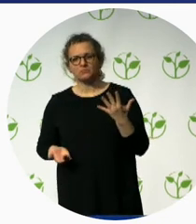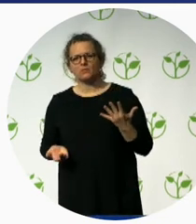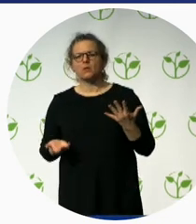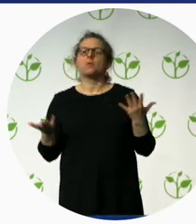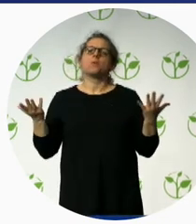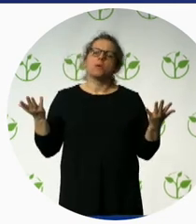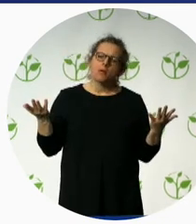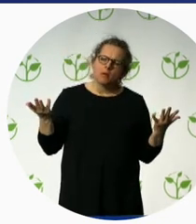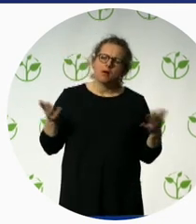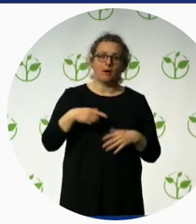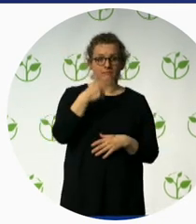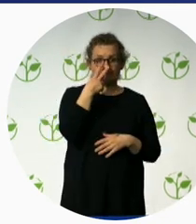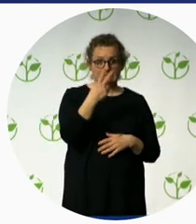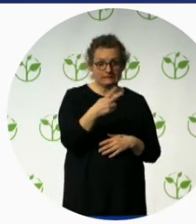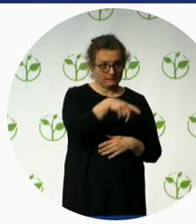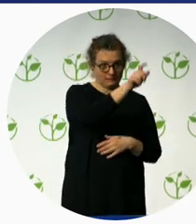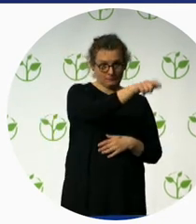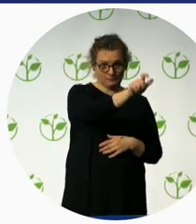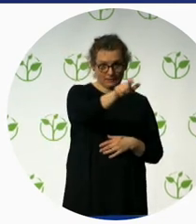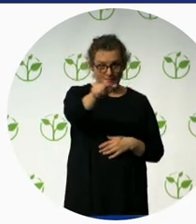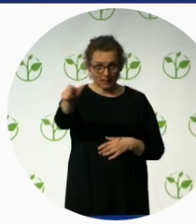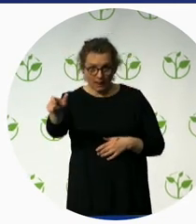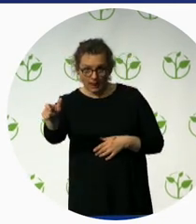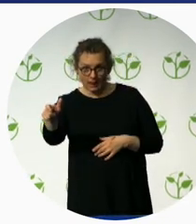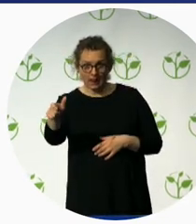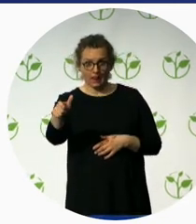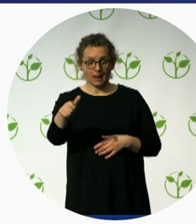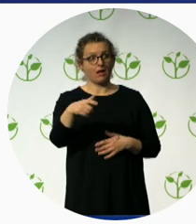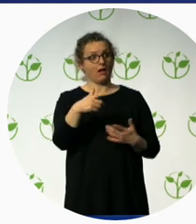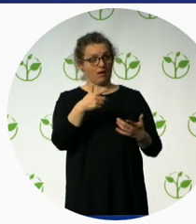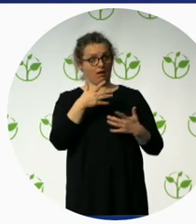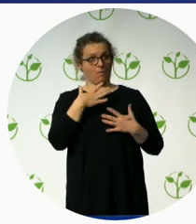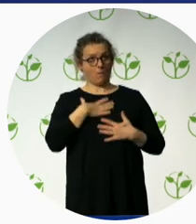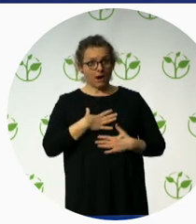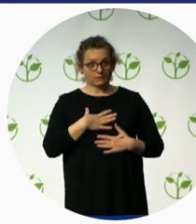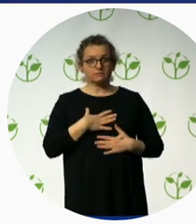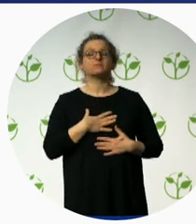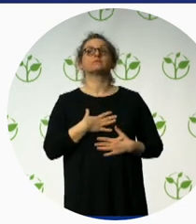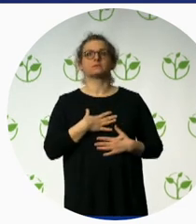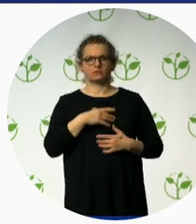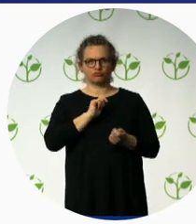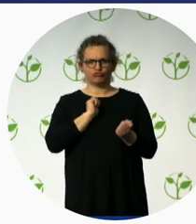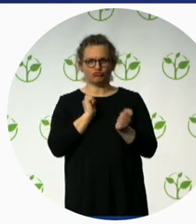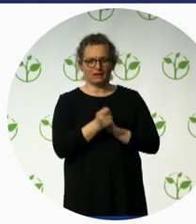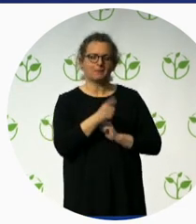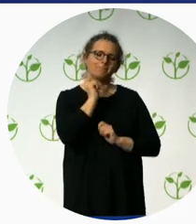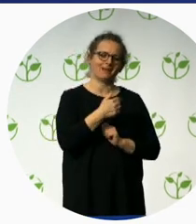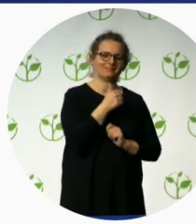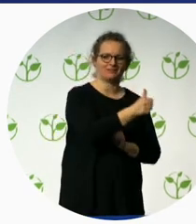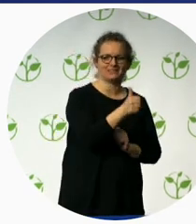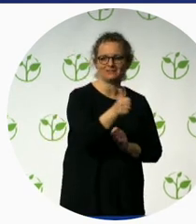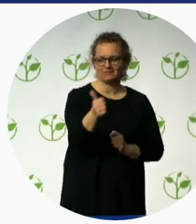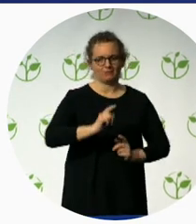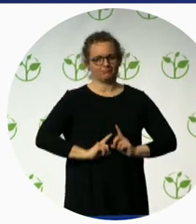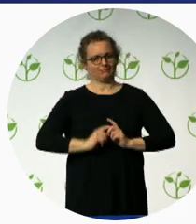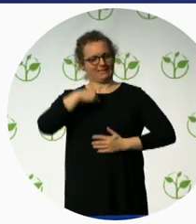nie mają motywację, żeby zmienić się. change. And sometimes what is needed is a trigger. It is